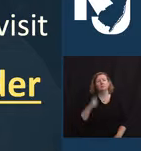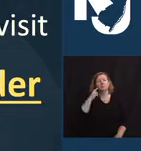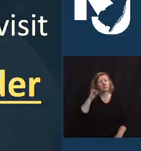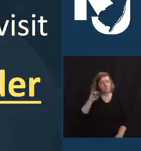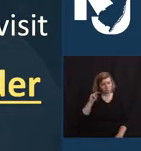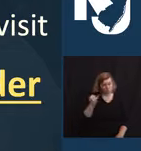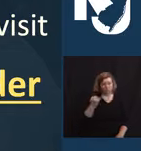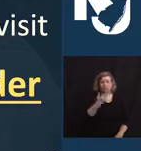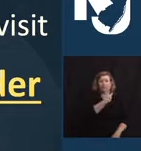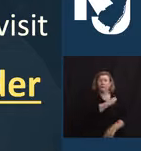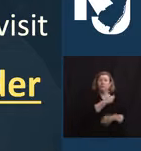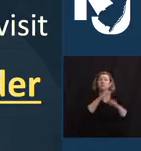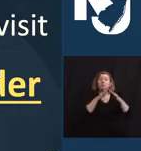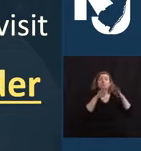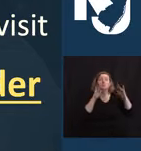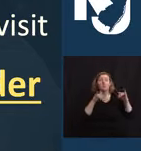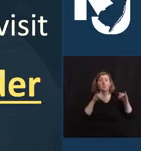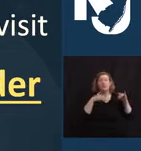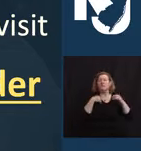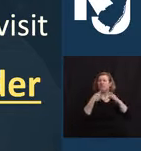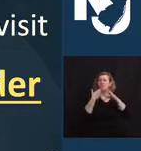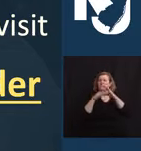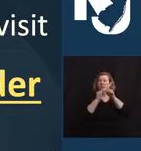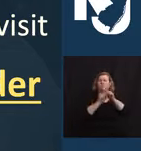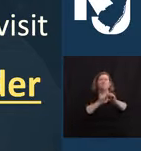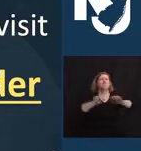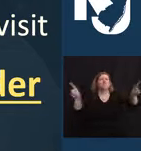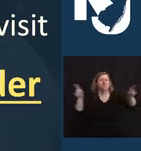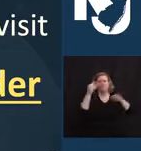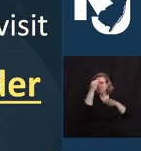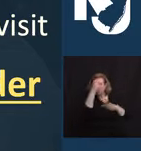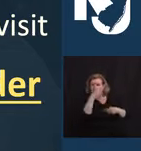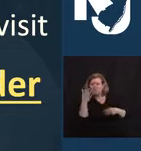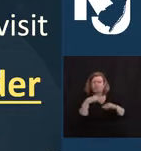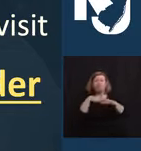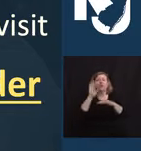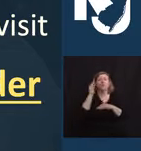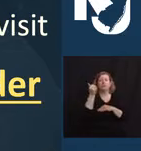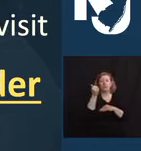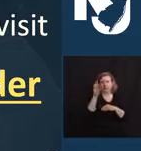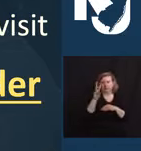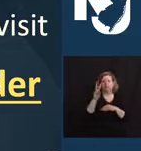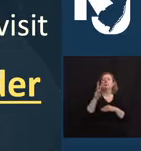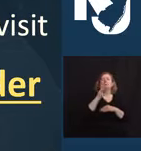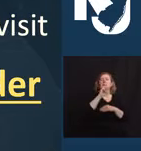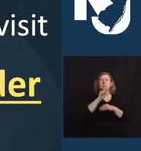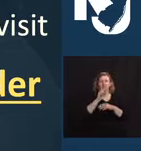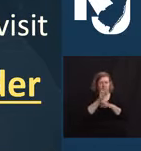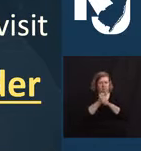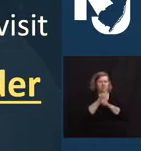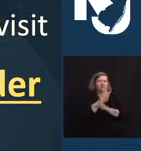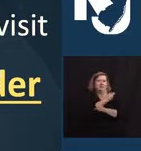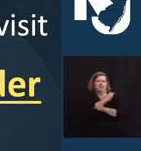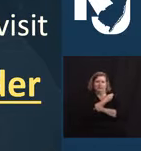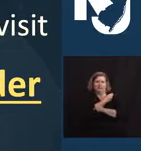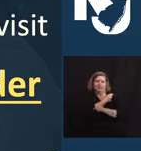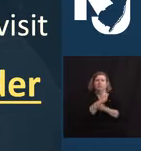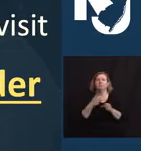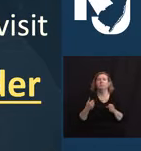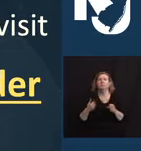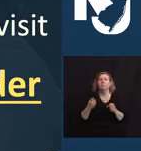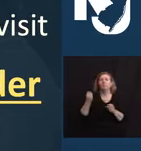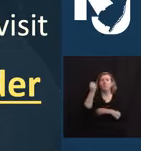eligibility expansion. A total of 2.8 million email reminders were delivered as of noon.